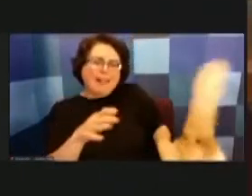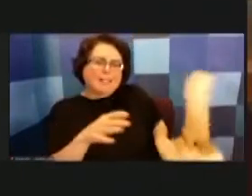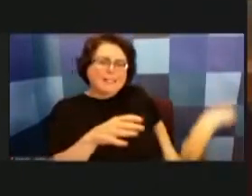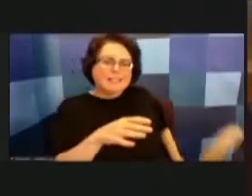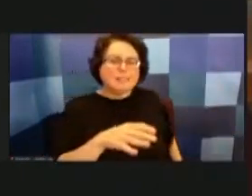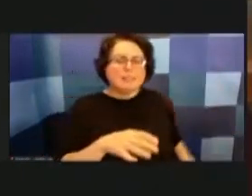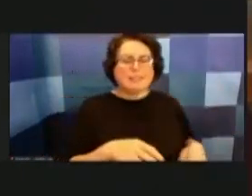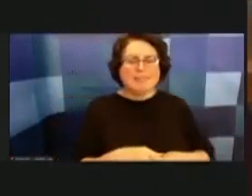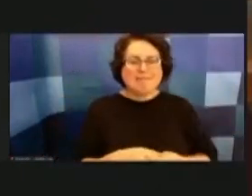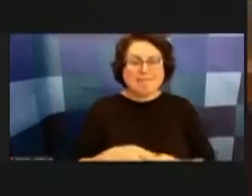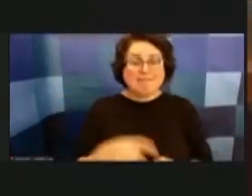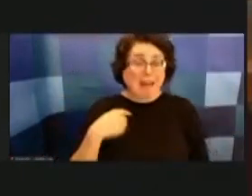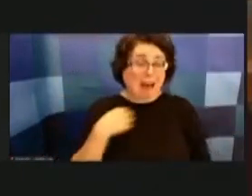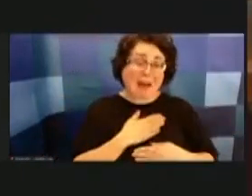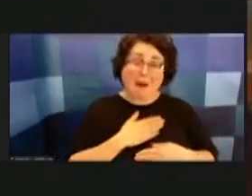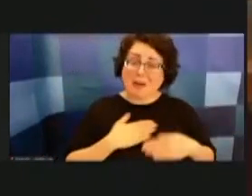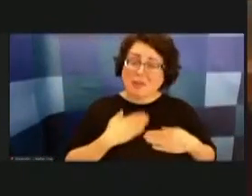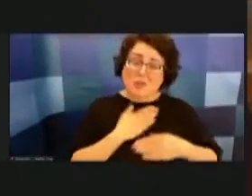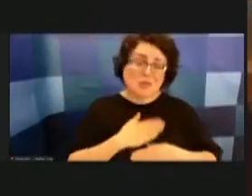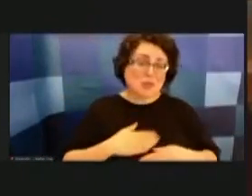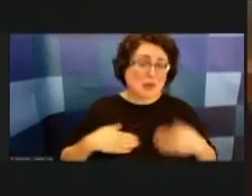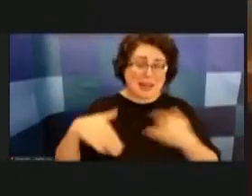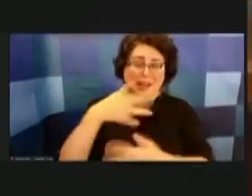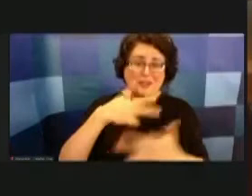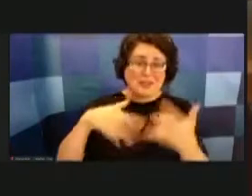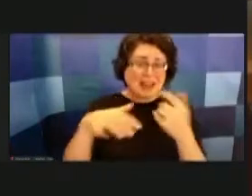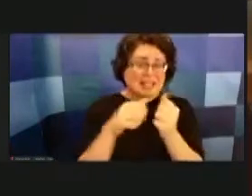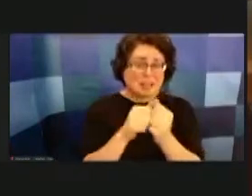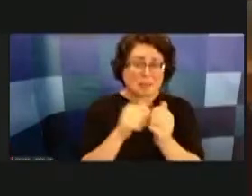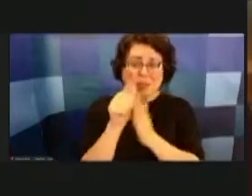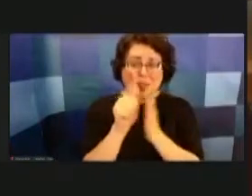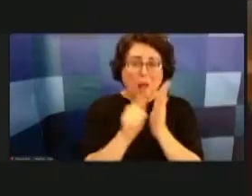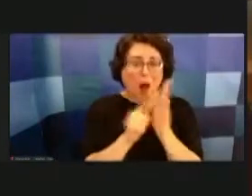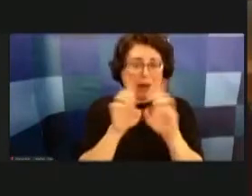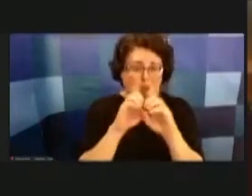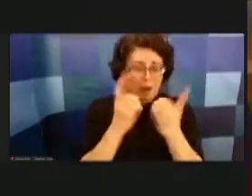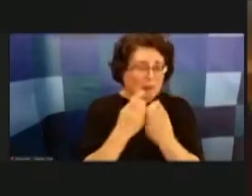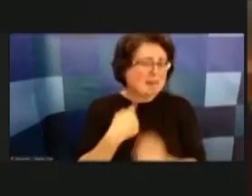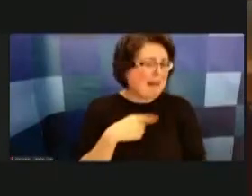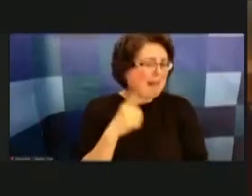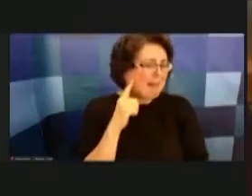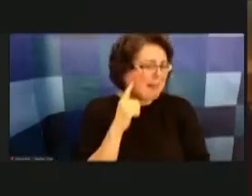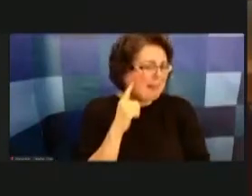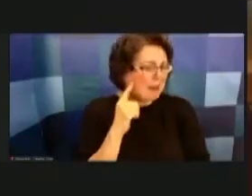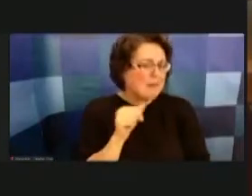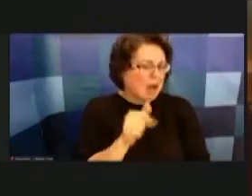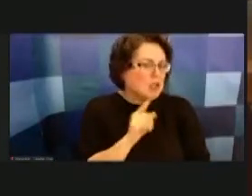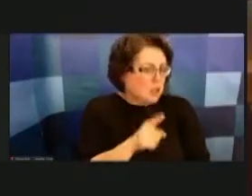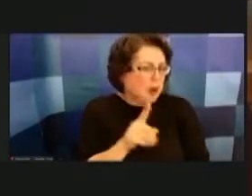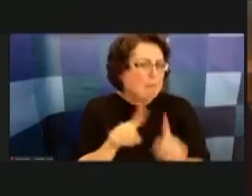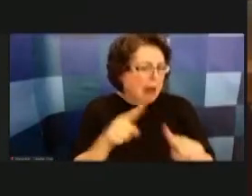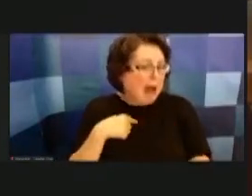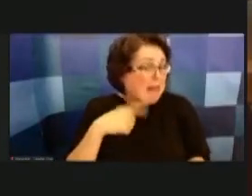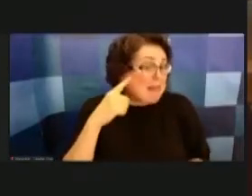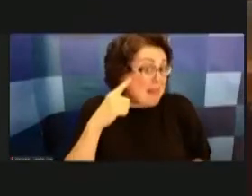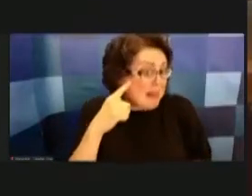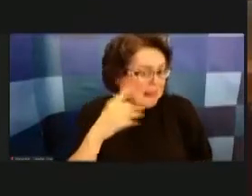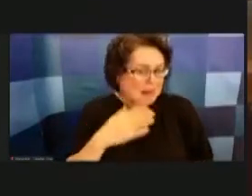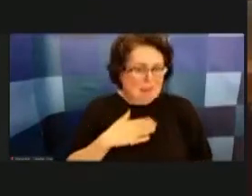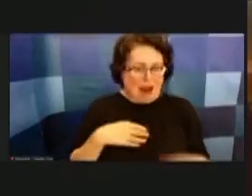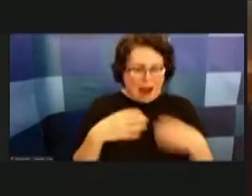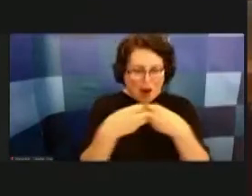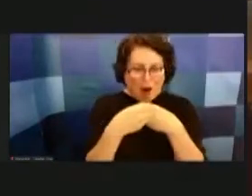enjoy the interaction with the law department i think not sure but i think my office has as least as much if not more